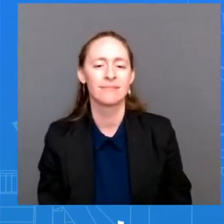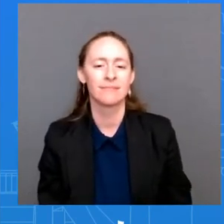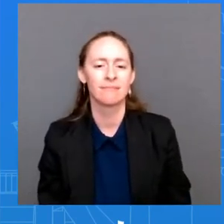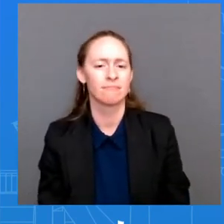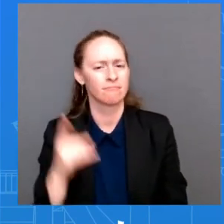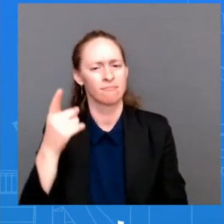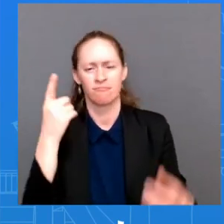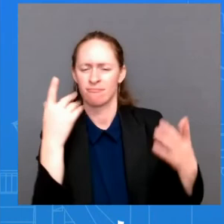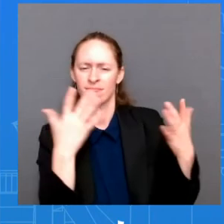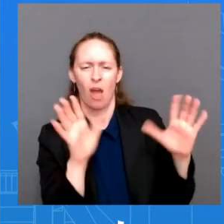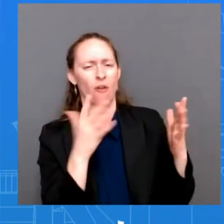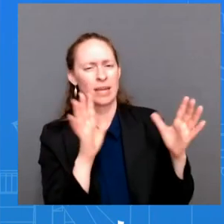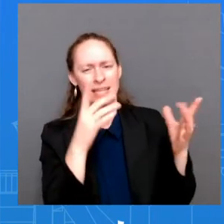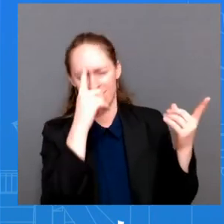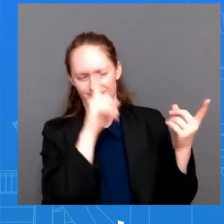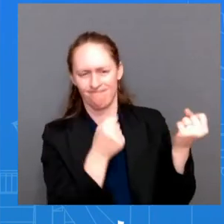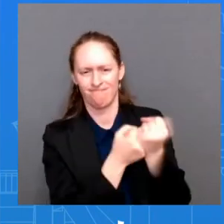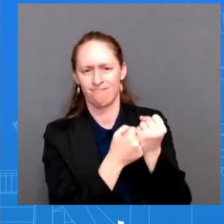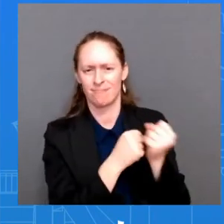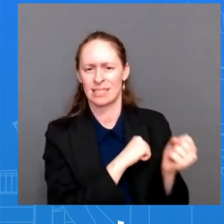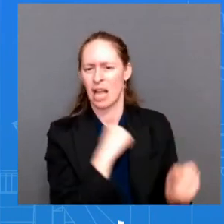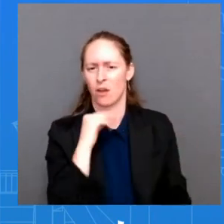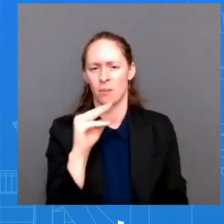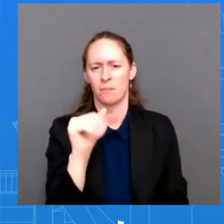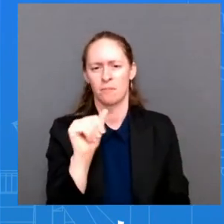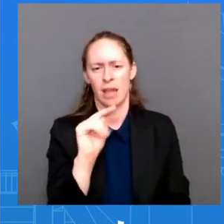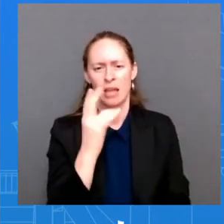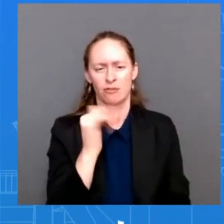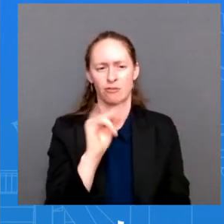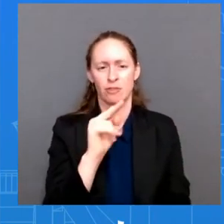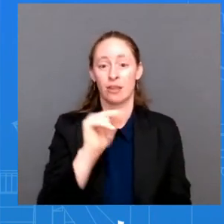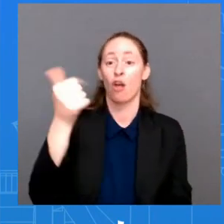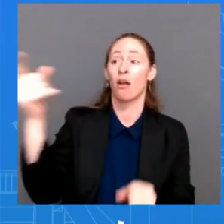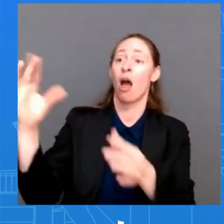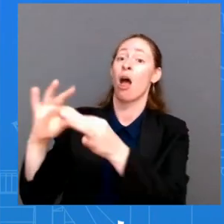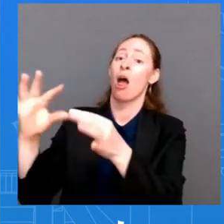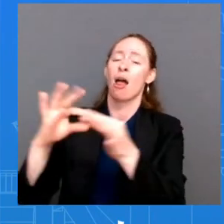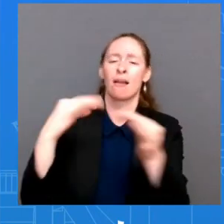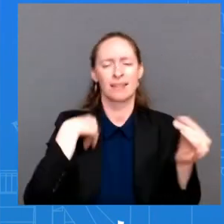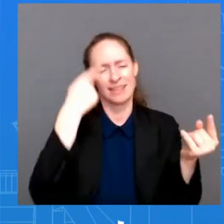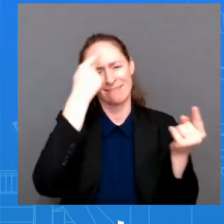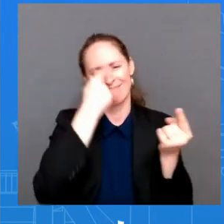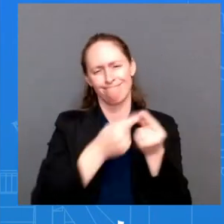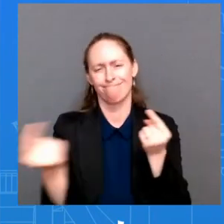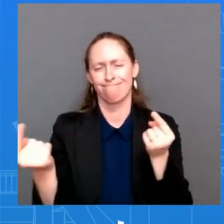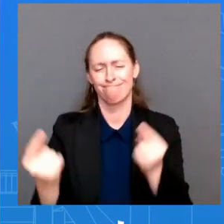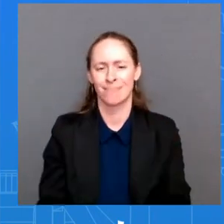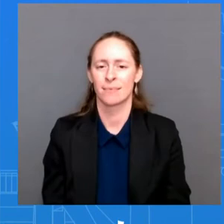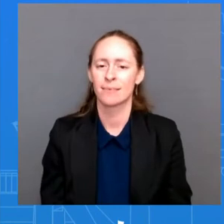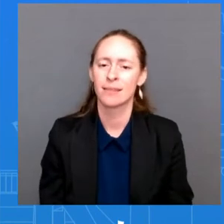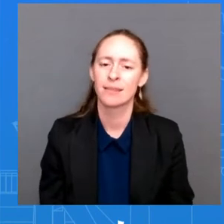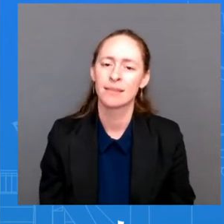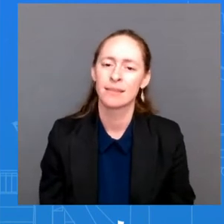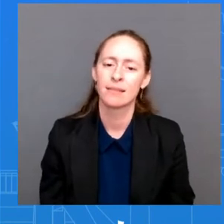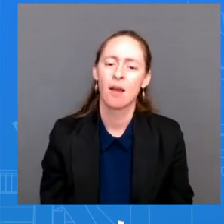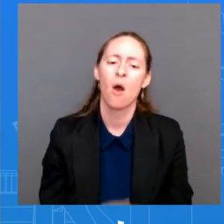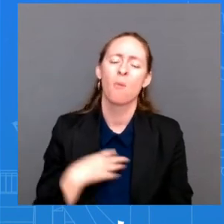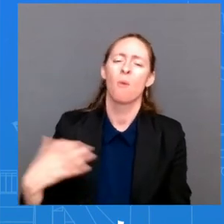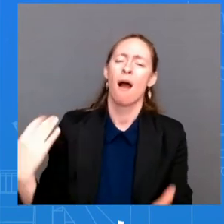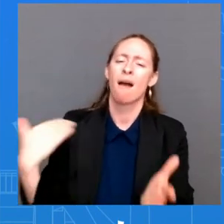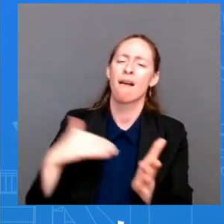number of qualified experts which i'm happy to read out but i you know i do want to say that it is quite ironic uh